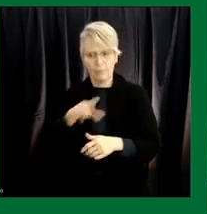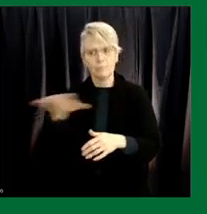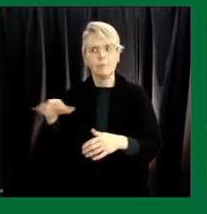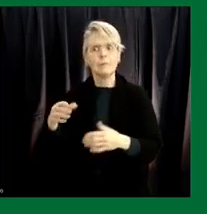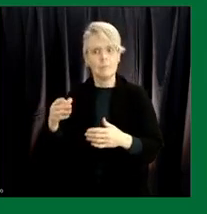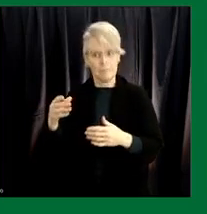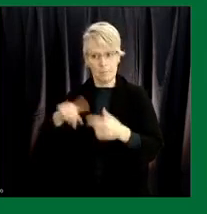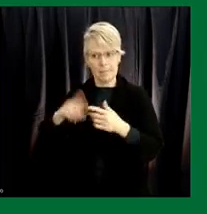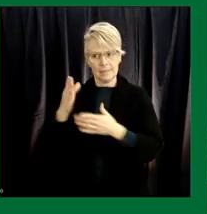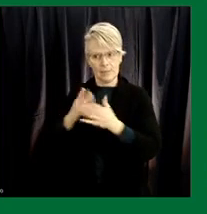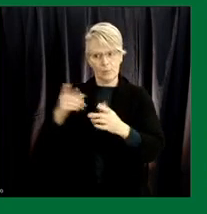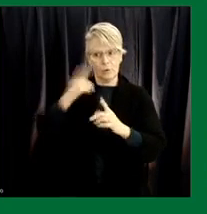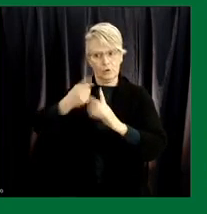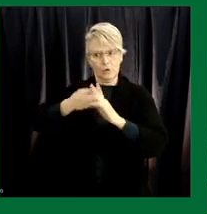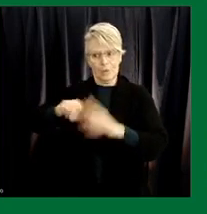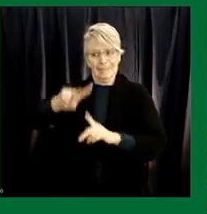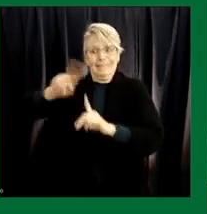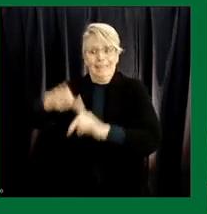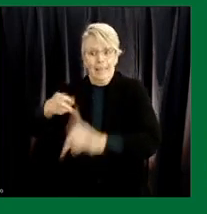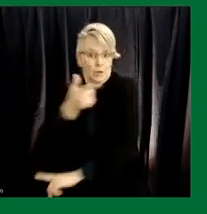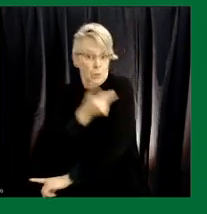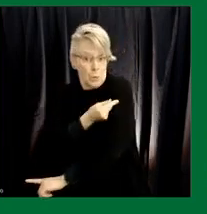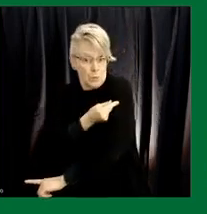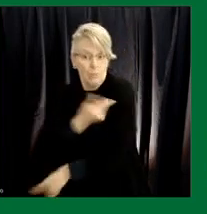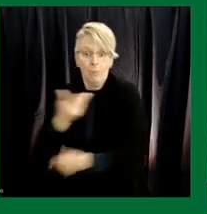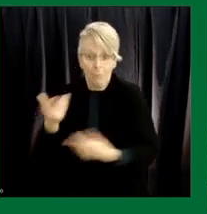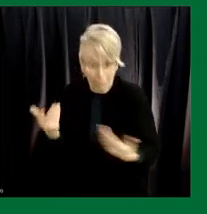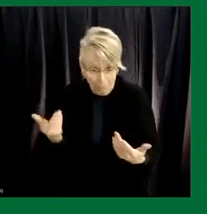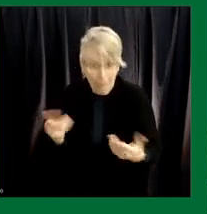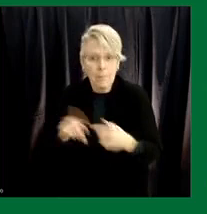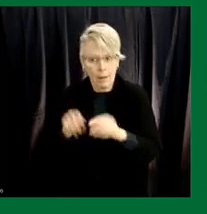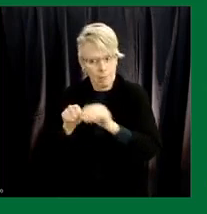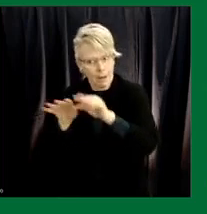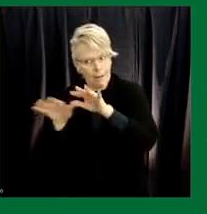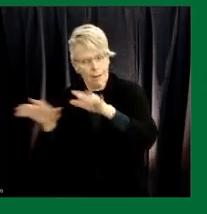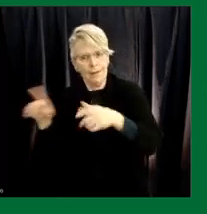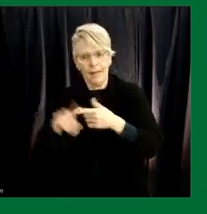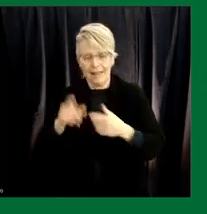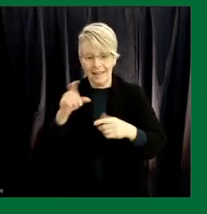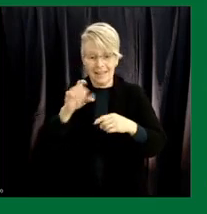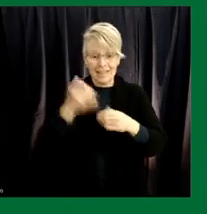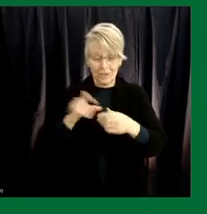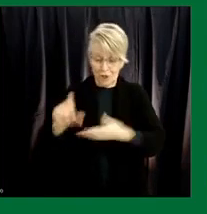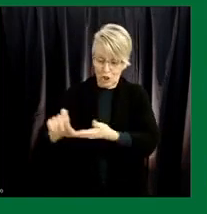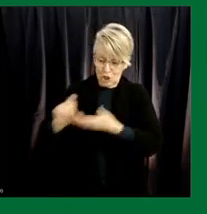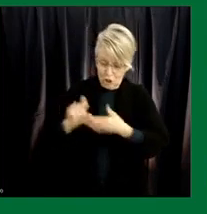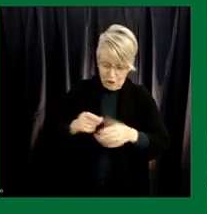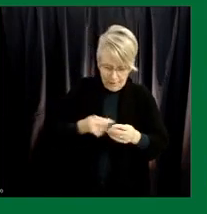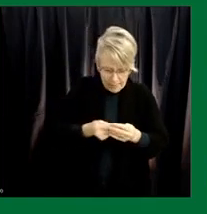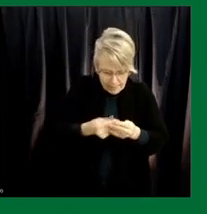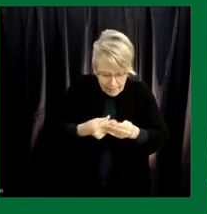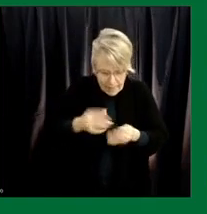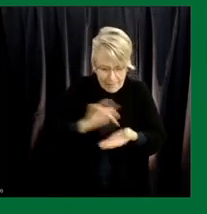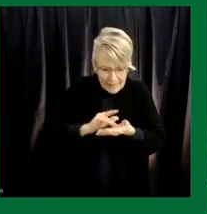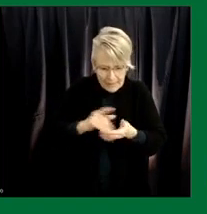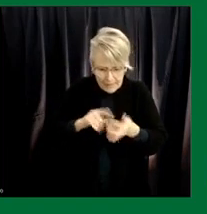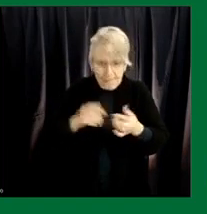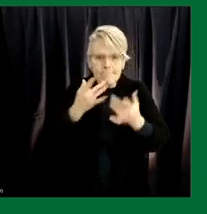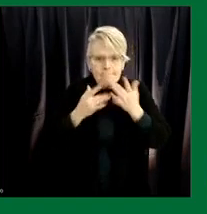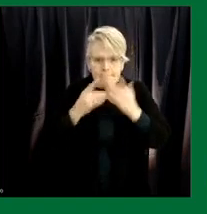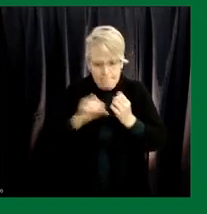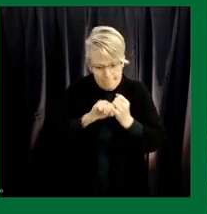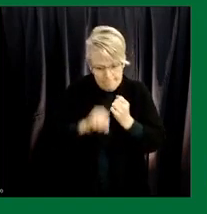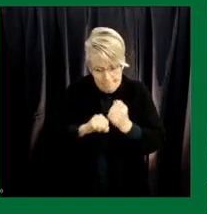diligent in minimizing any vaccine wastage and in fact getting more vaccines out of each while and then were previously uh um